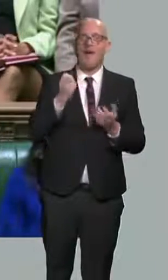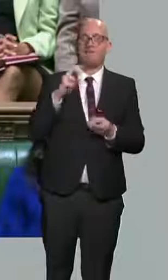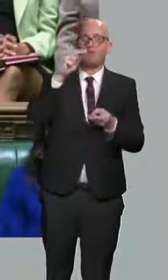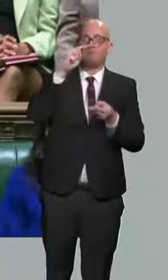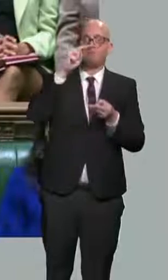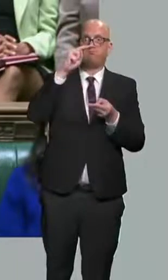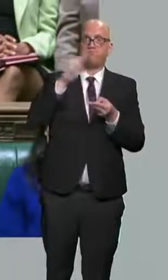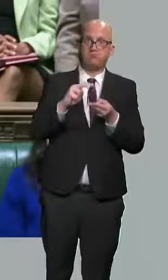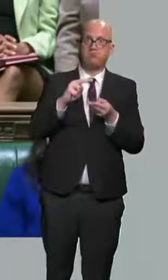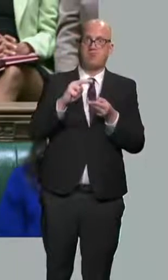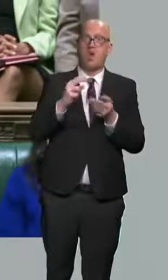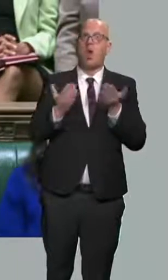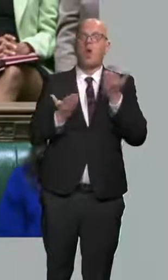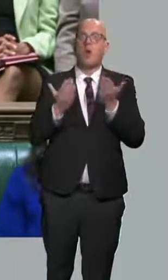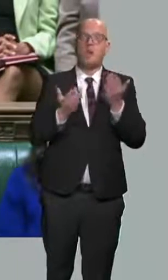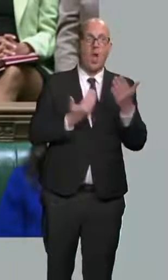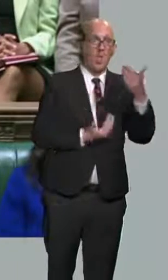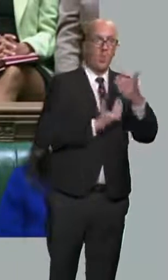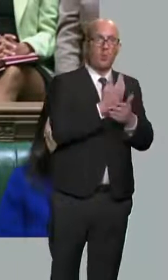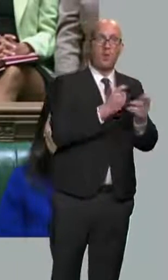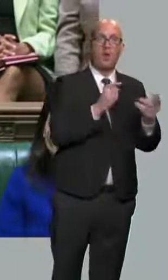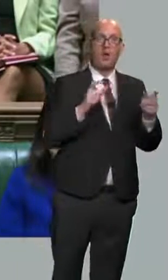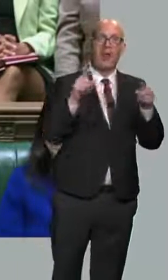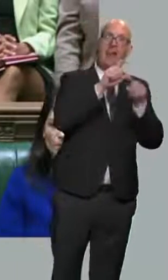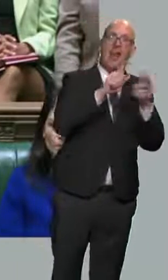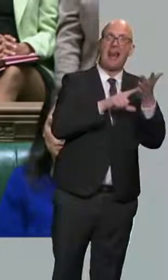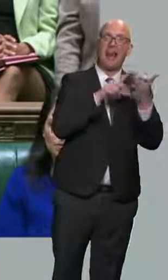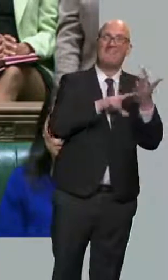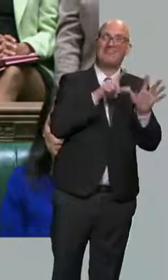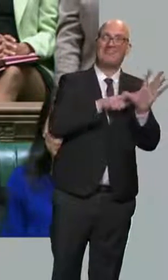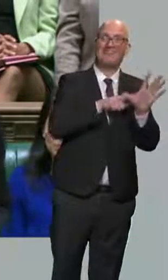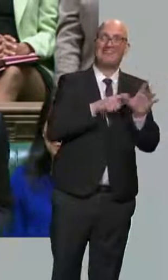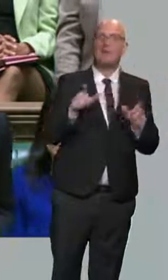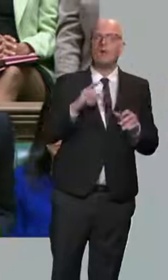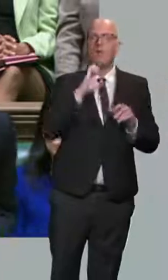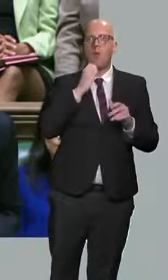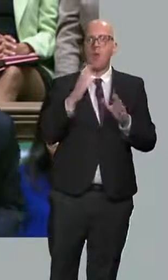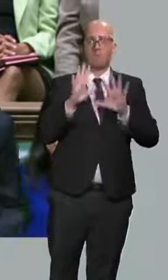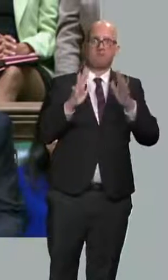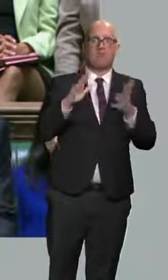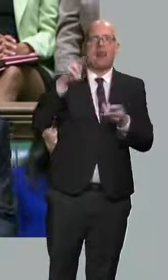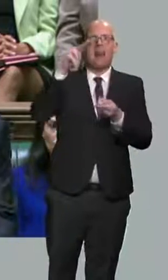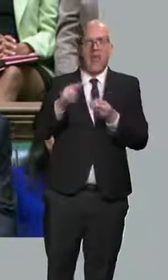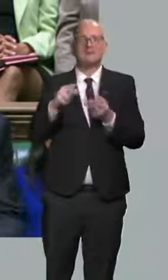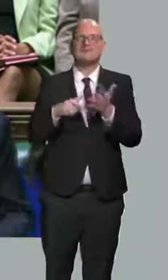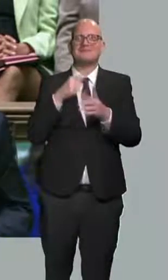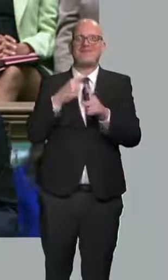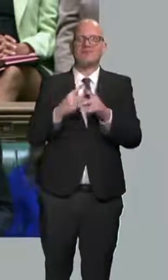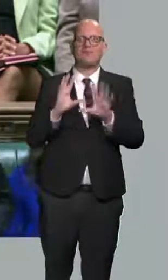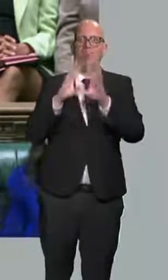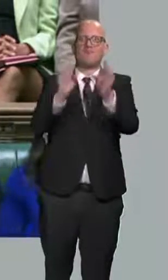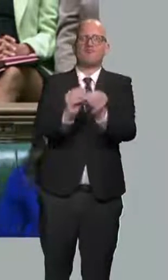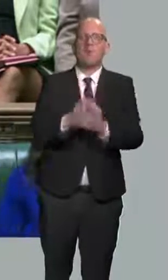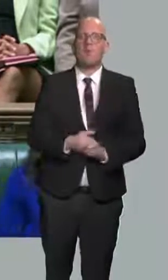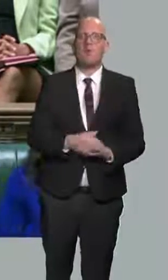amount they will pay through the new levy, once again showing that it is this Conservative government delivering for hard-working